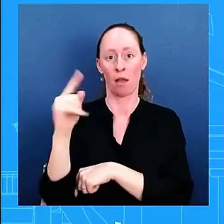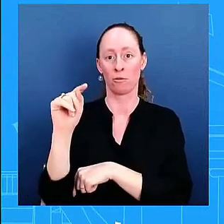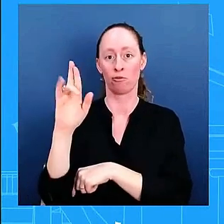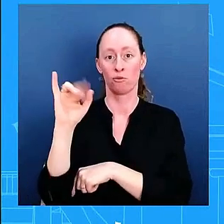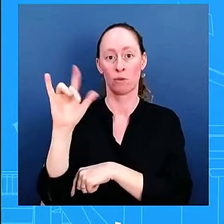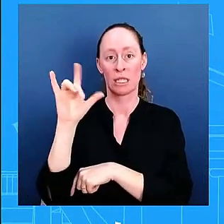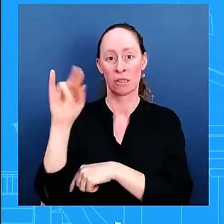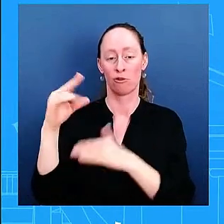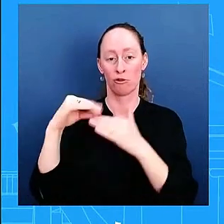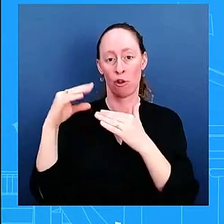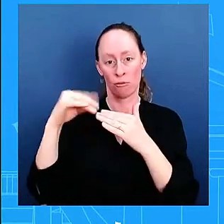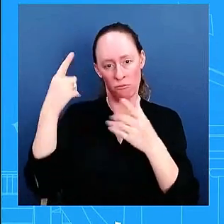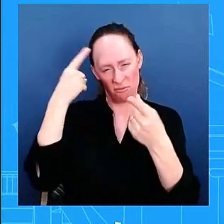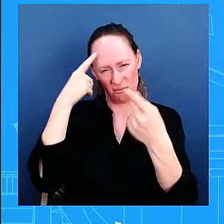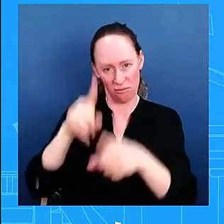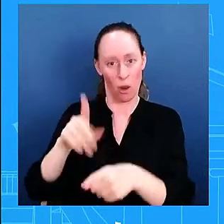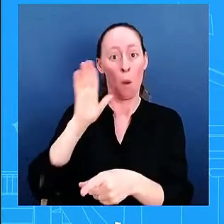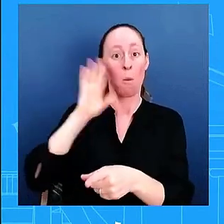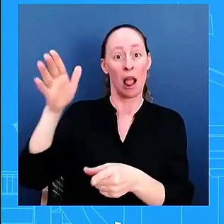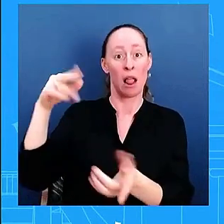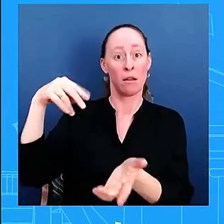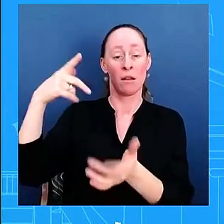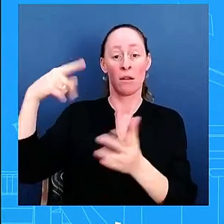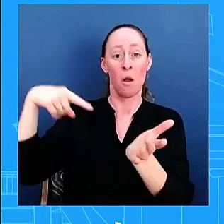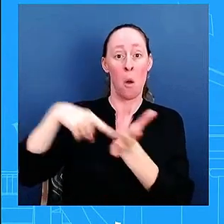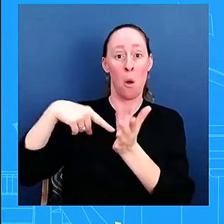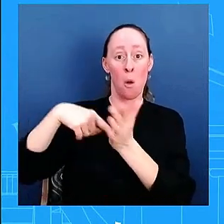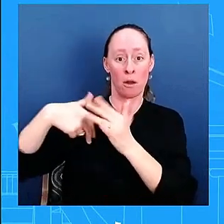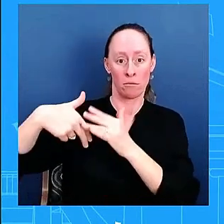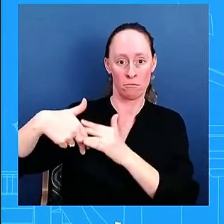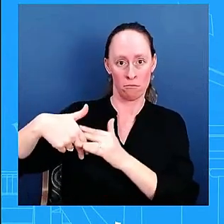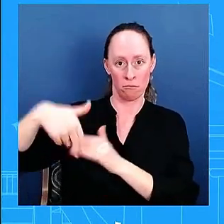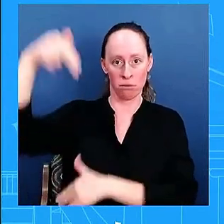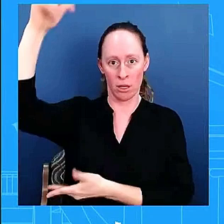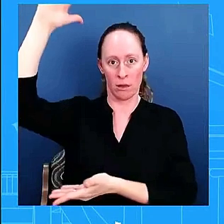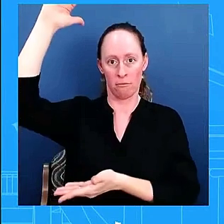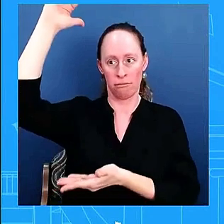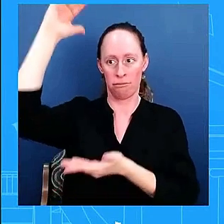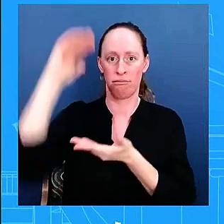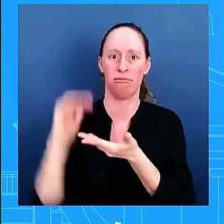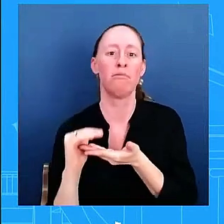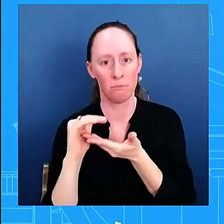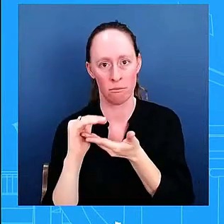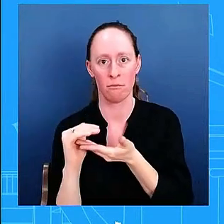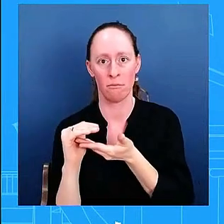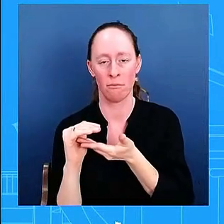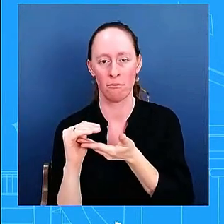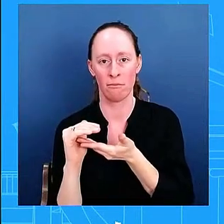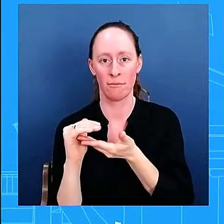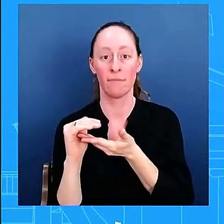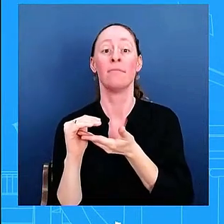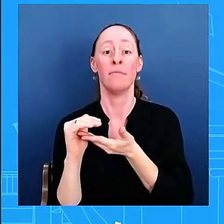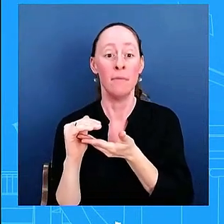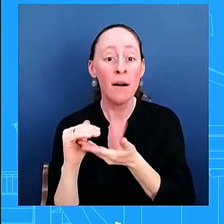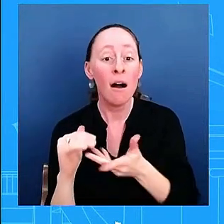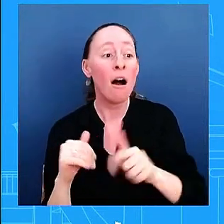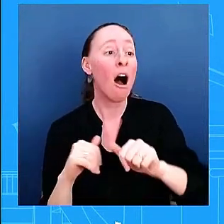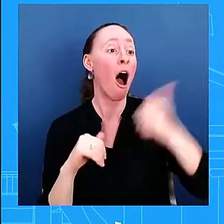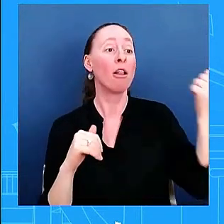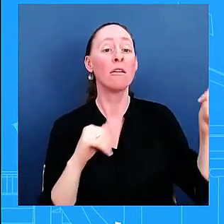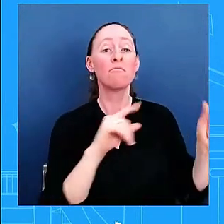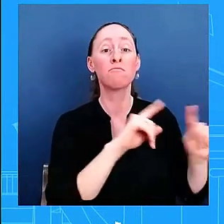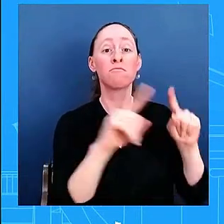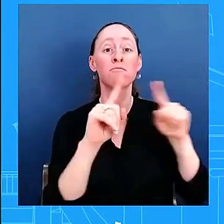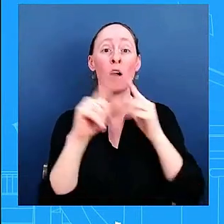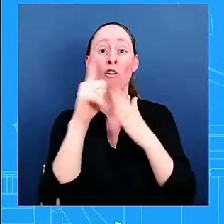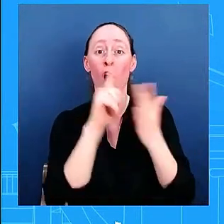the deficit by a trillion dollars uh you saw that in other pieces of uh legislation that he was able to sign and move pass through uh and